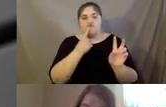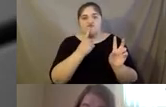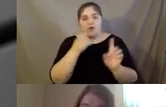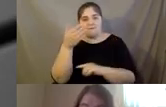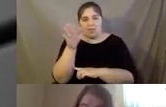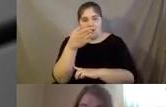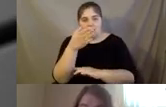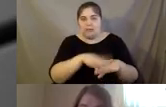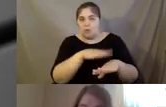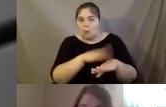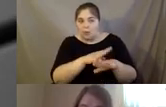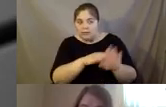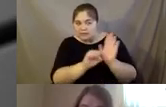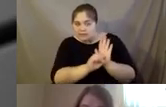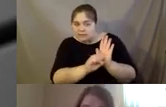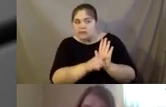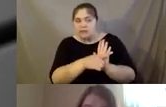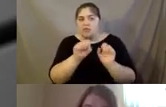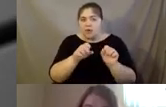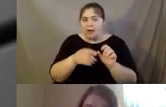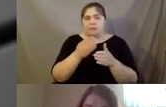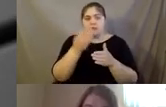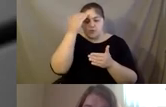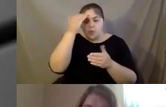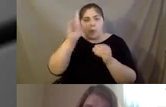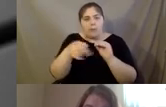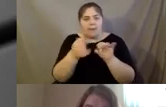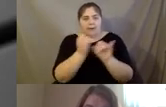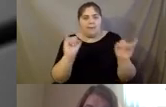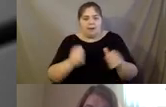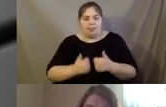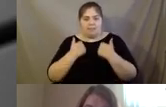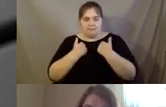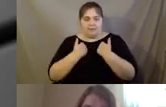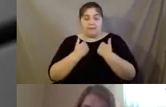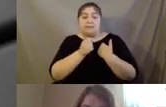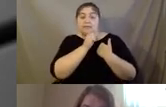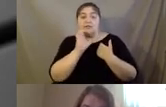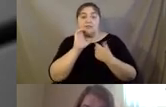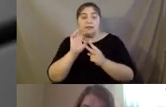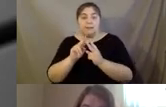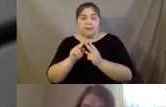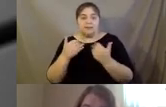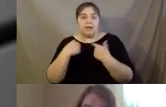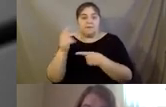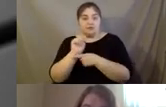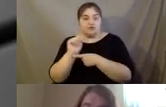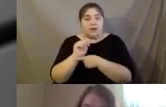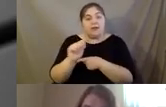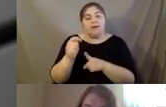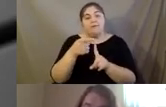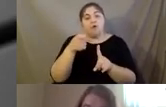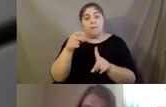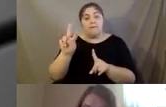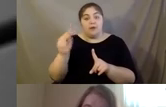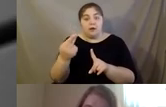skills of independent living. So senior companions get training from Beer House on signs of elder abuse